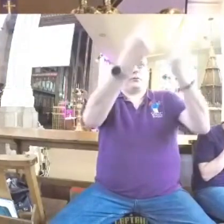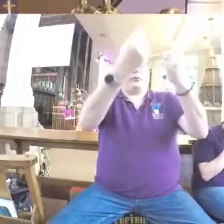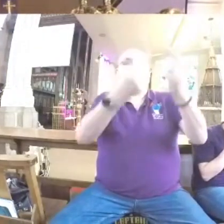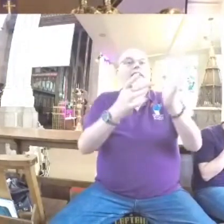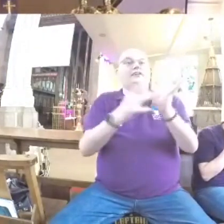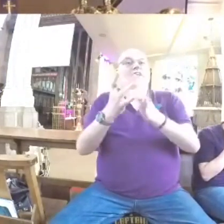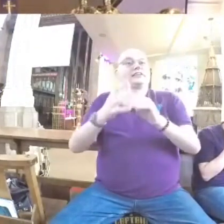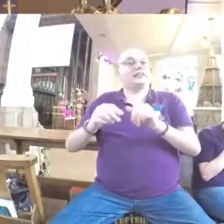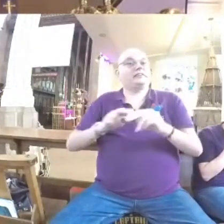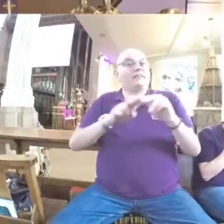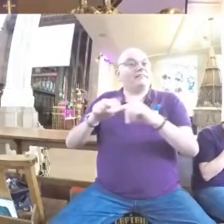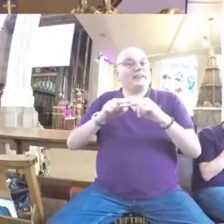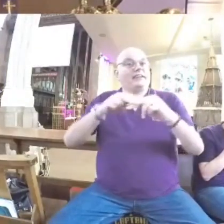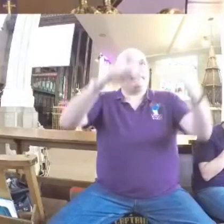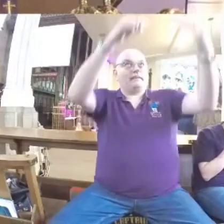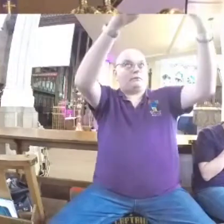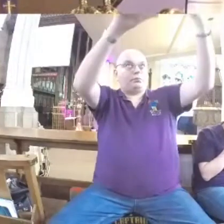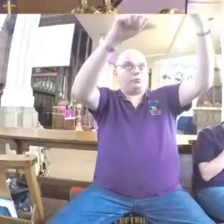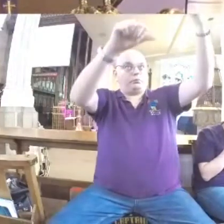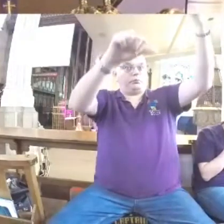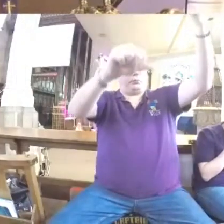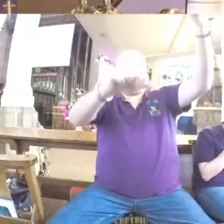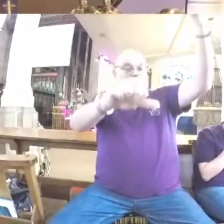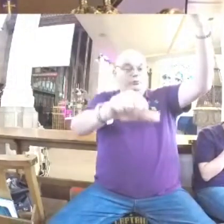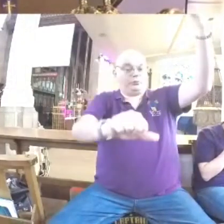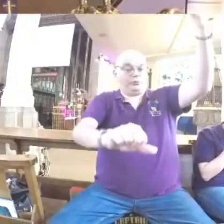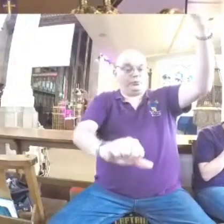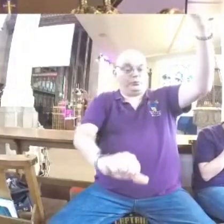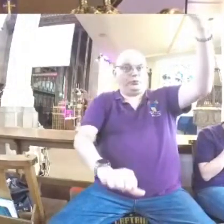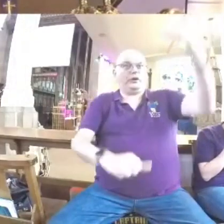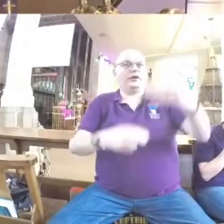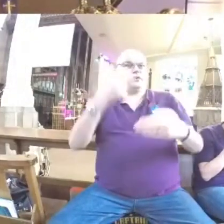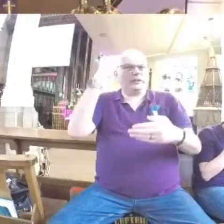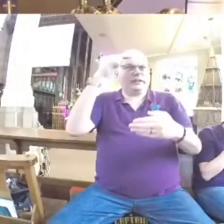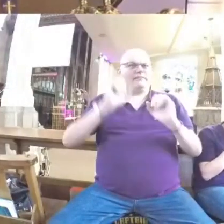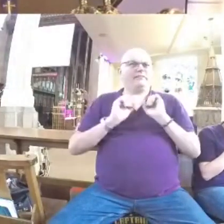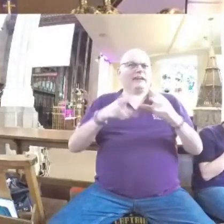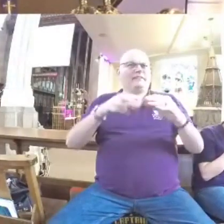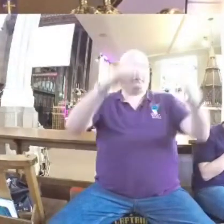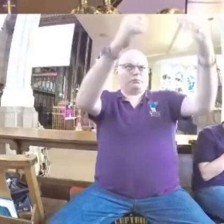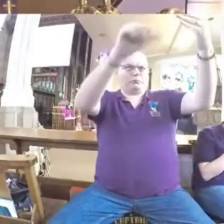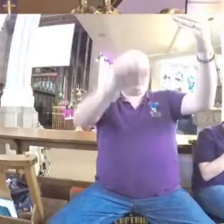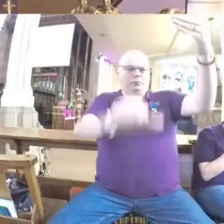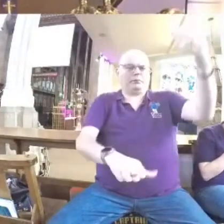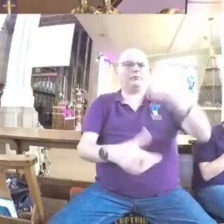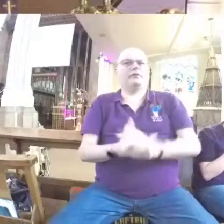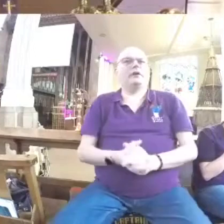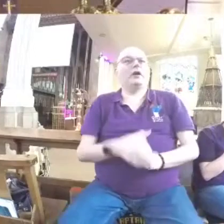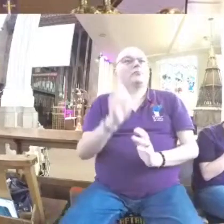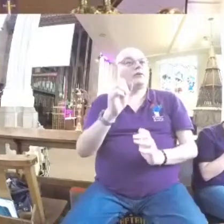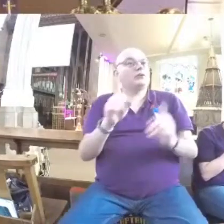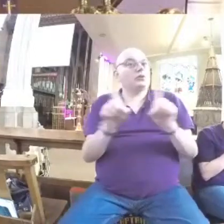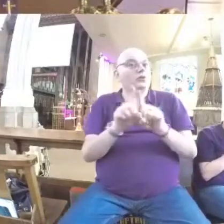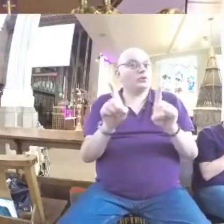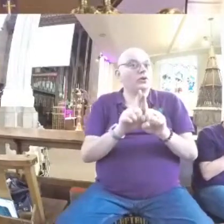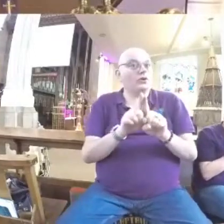illustrious one, including Jacob, Judah, David, Solomon and Hezekiah. Somewhat unusually, however, the